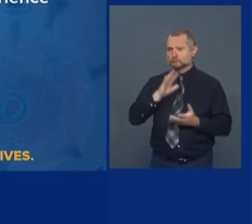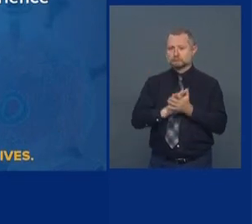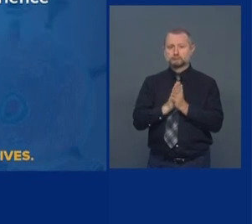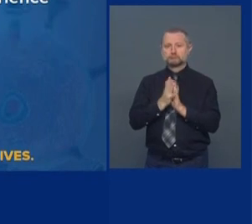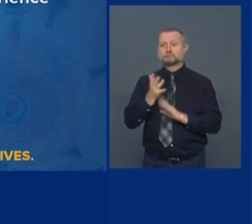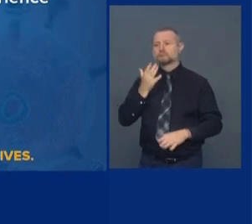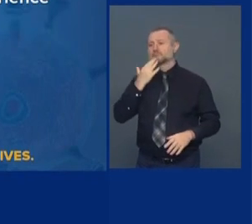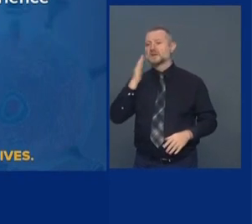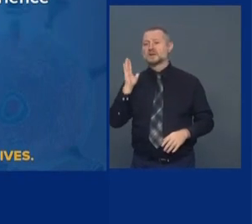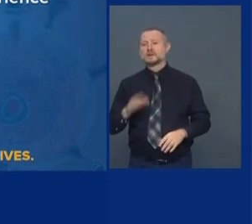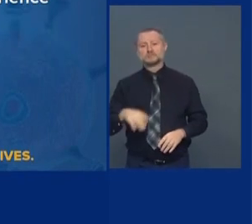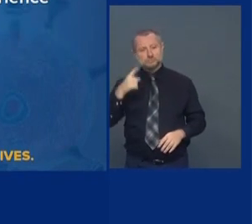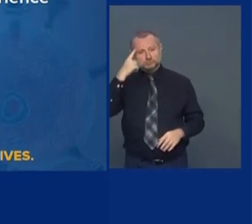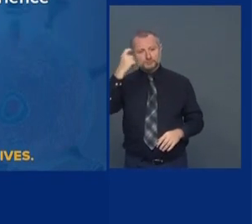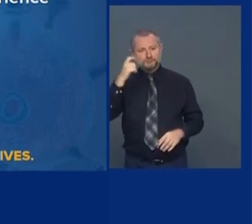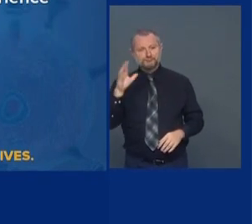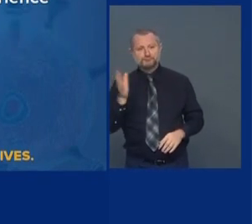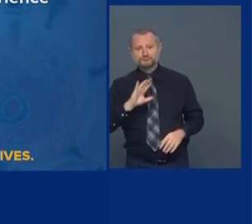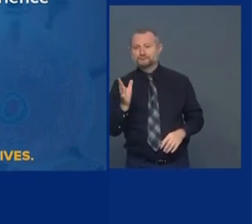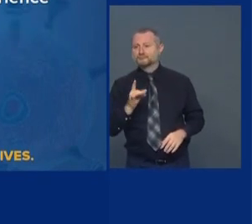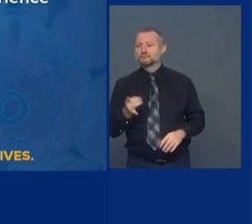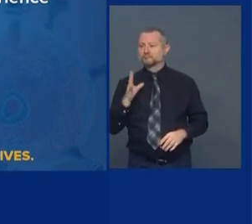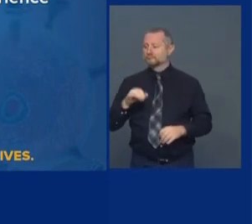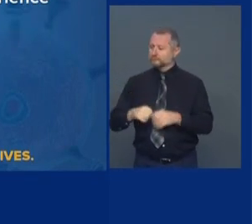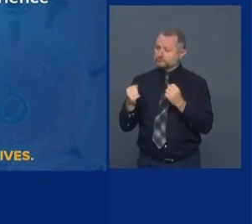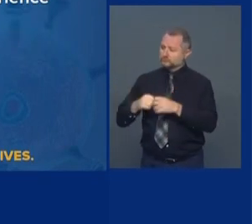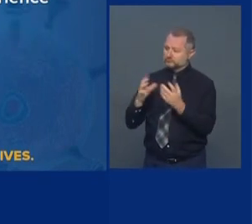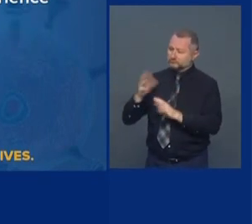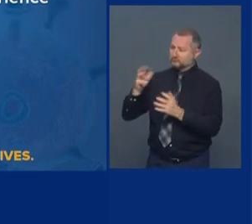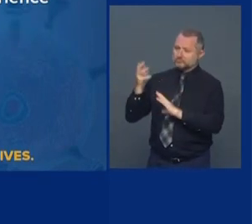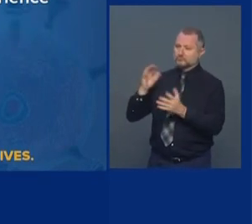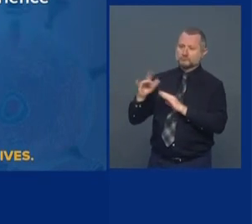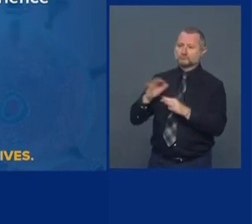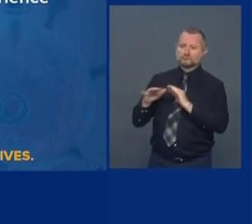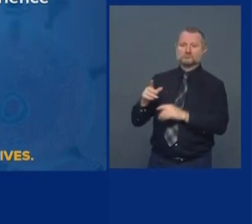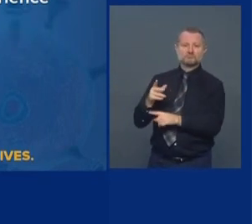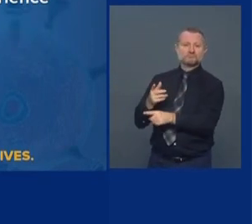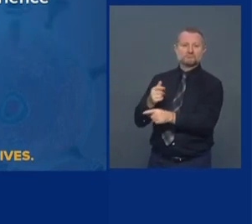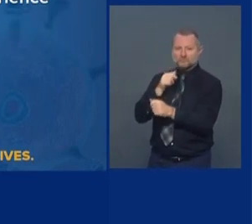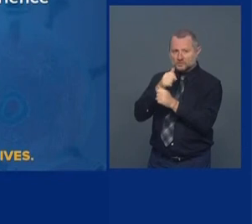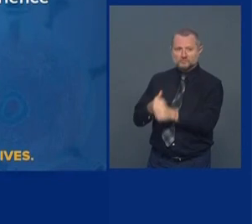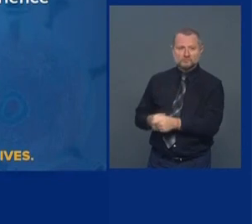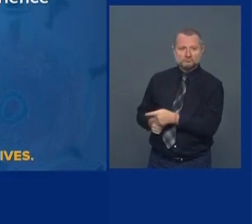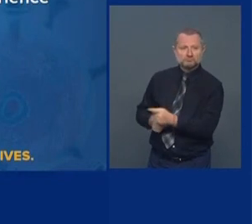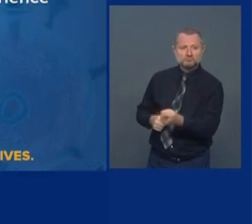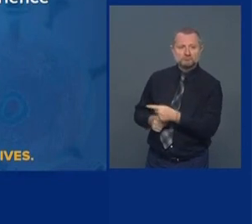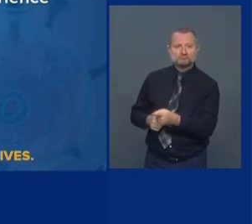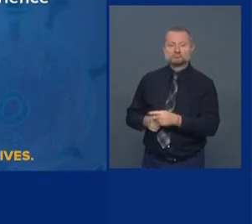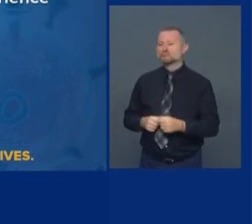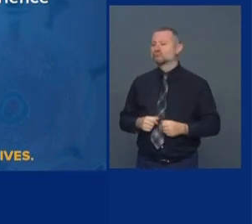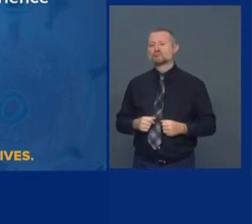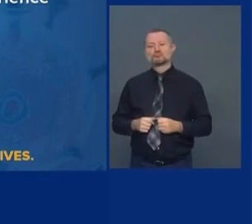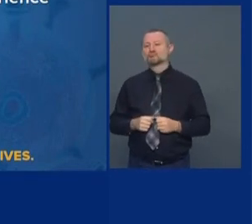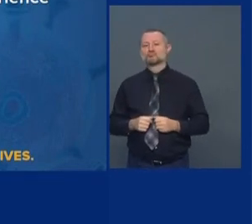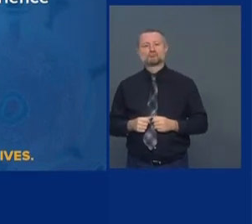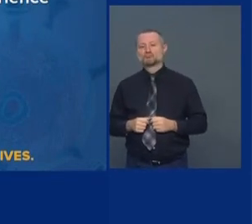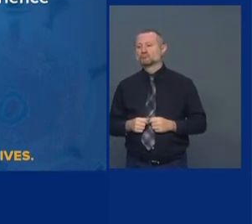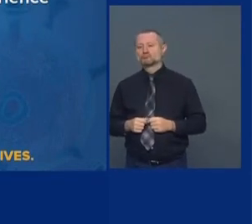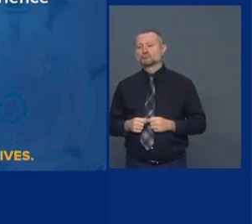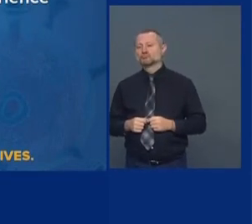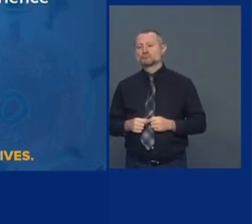There were many violations. And there was very little ability to